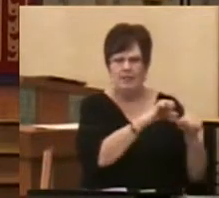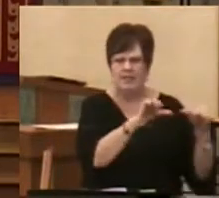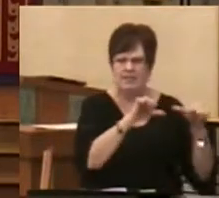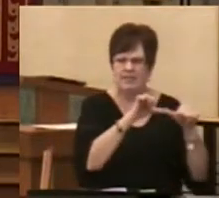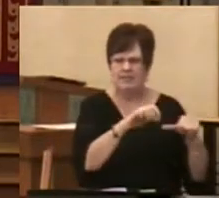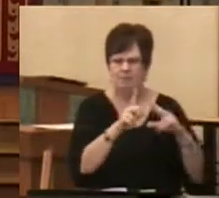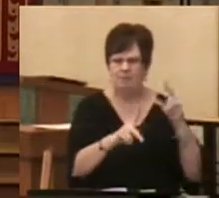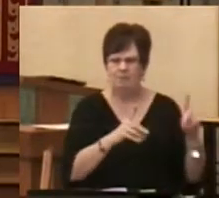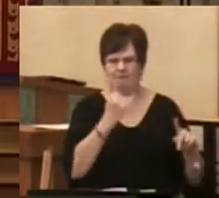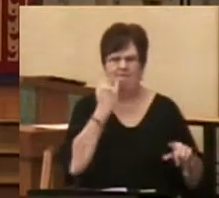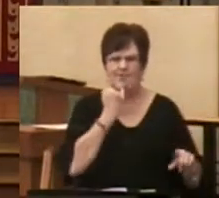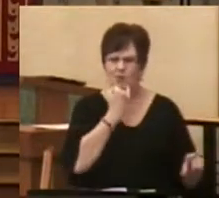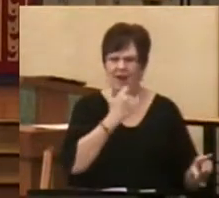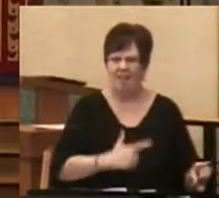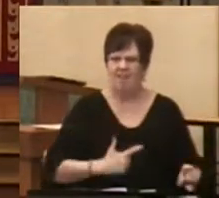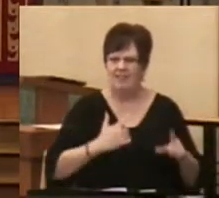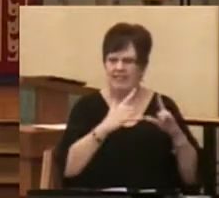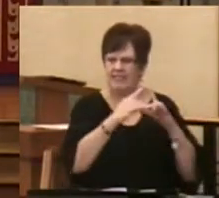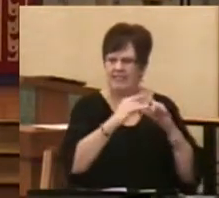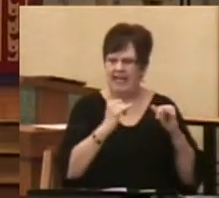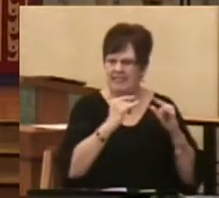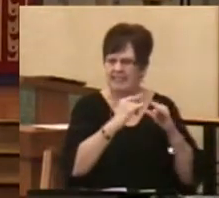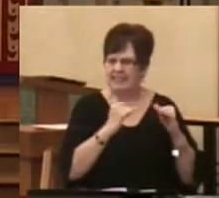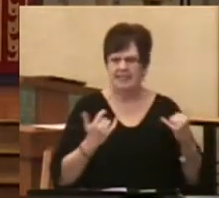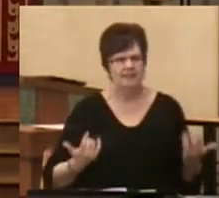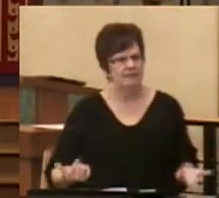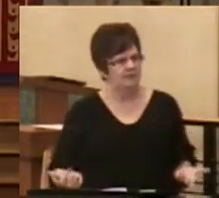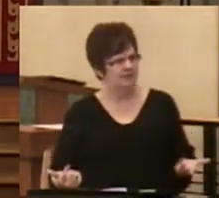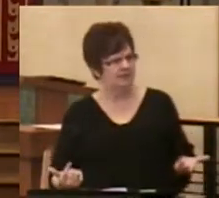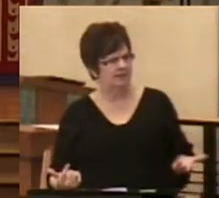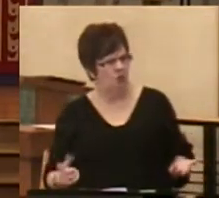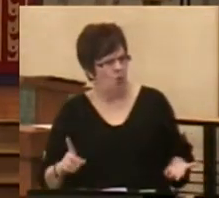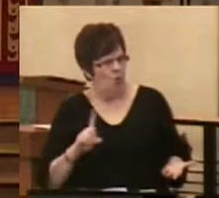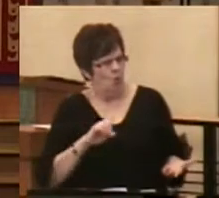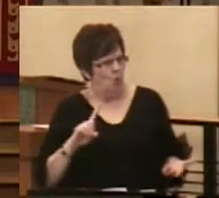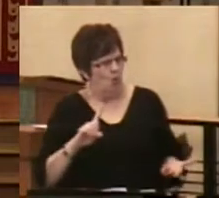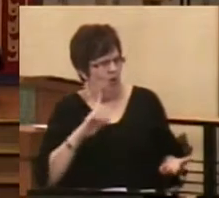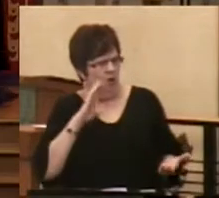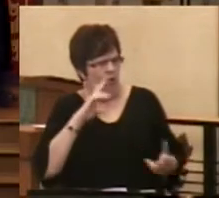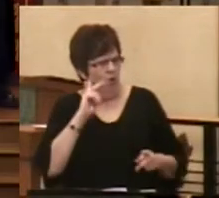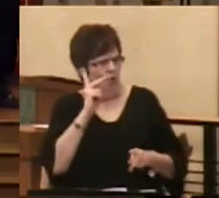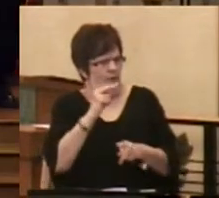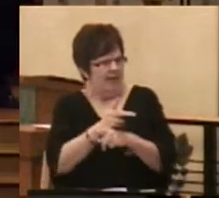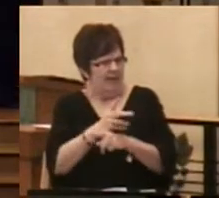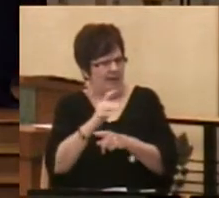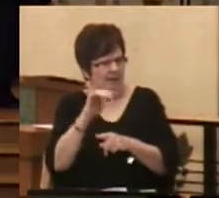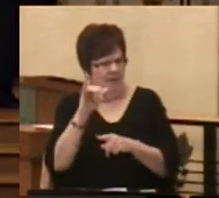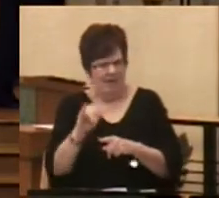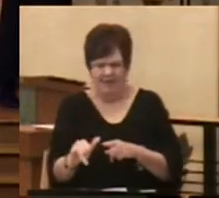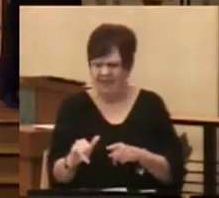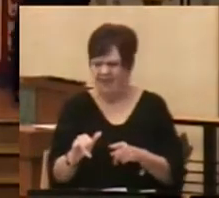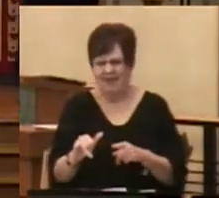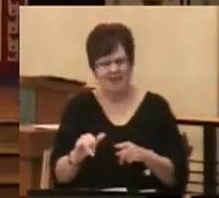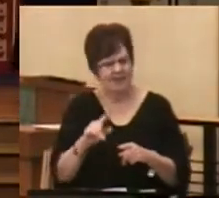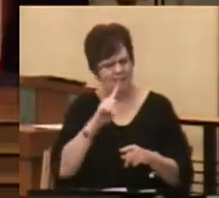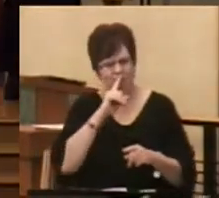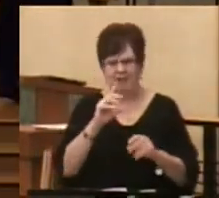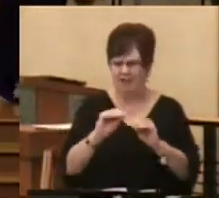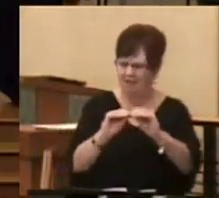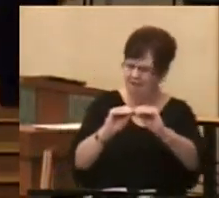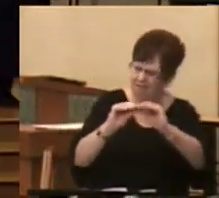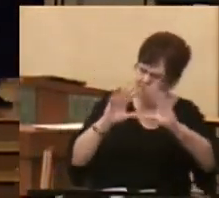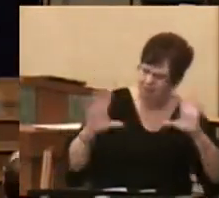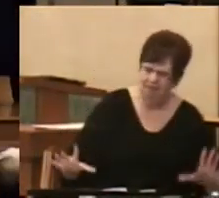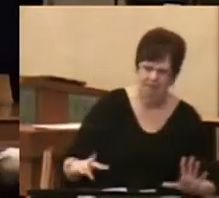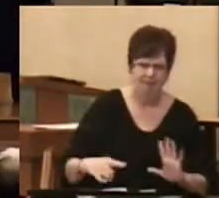lived in tents. But where would they house this visceral presence of